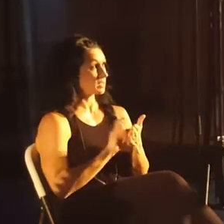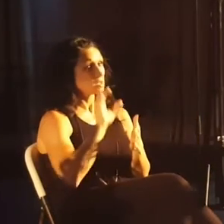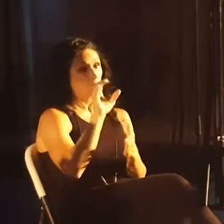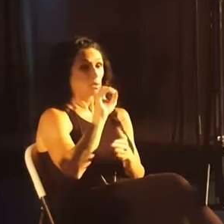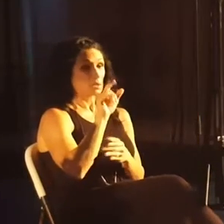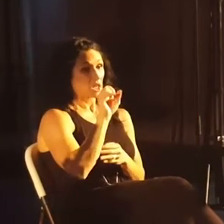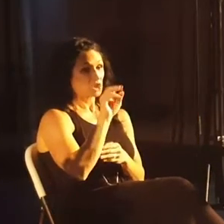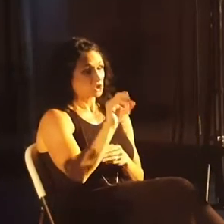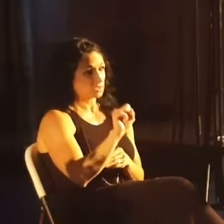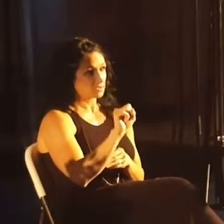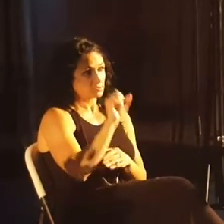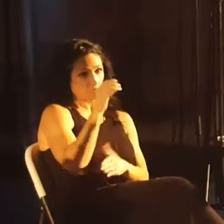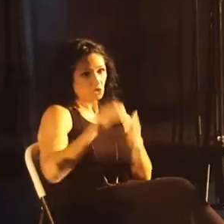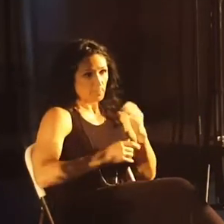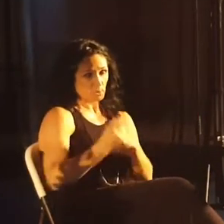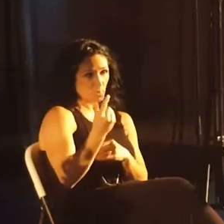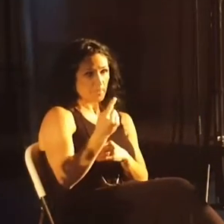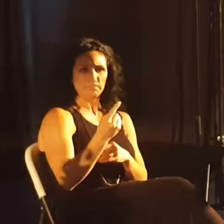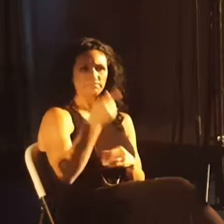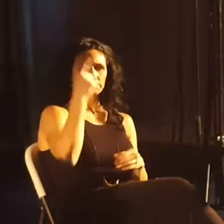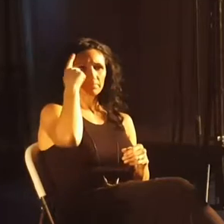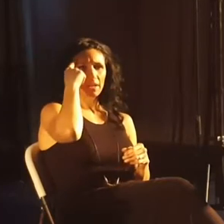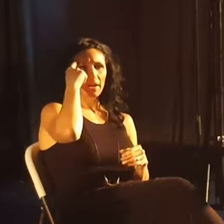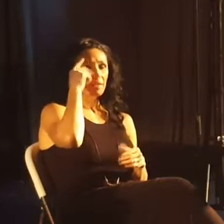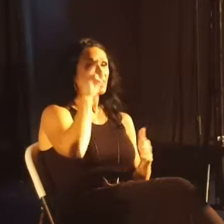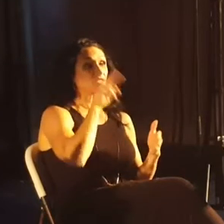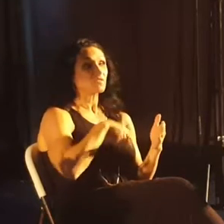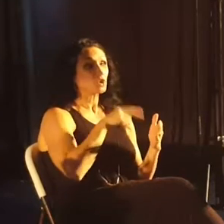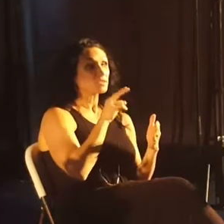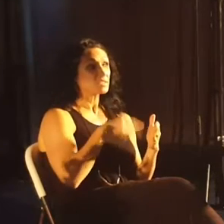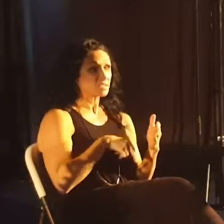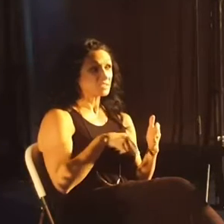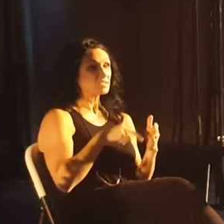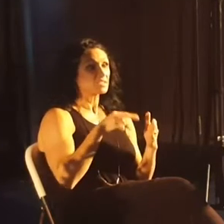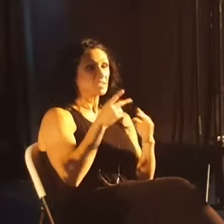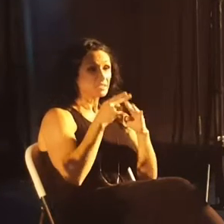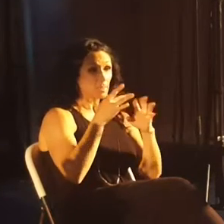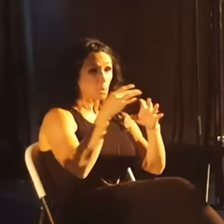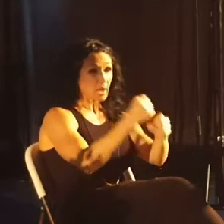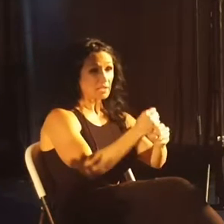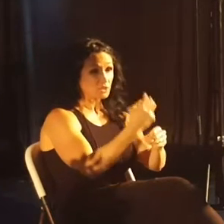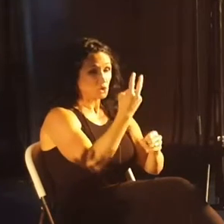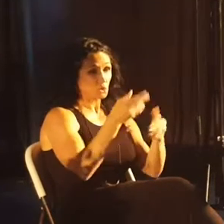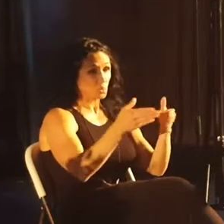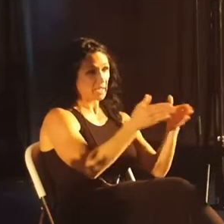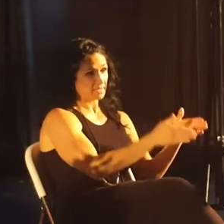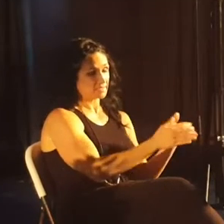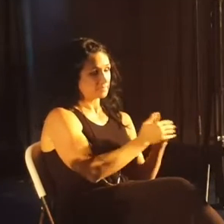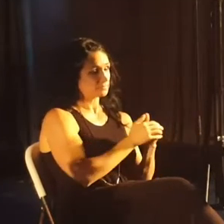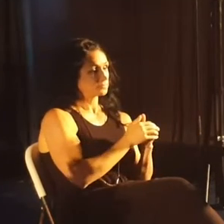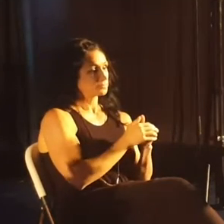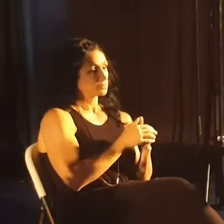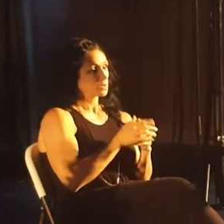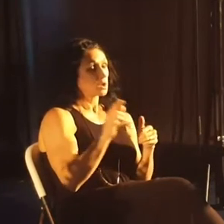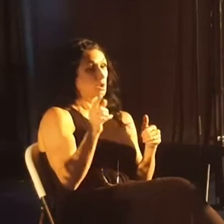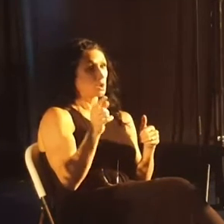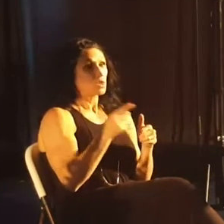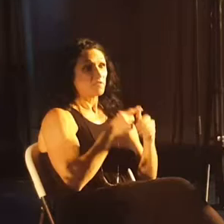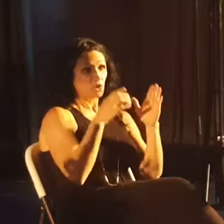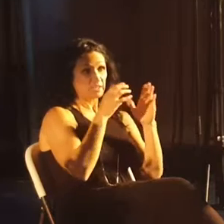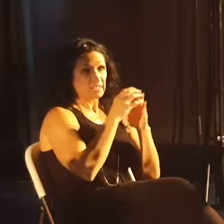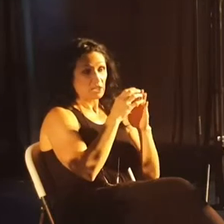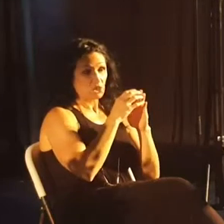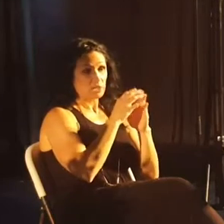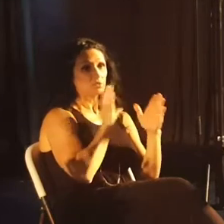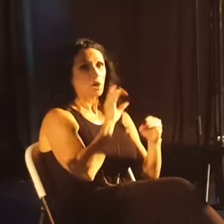Colossians chapter one. I think these verses can be framed up really in two ways. The first section here that Brittany read for us